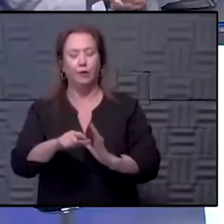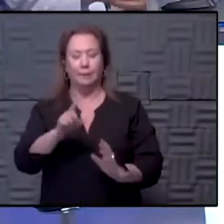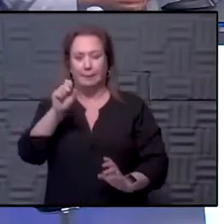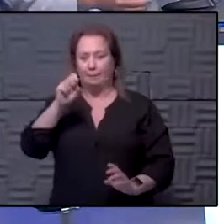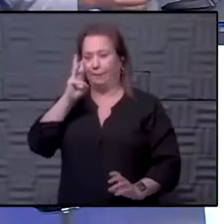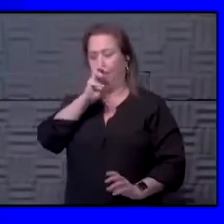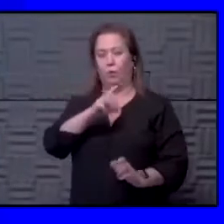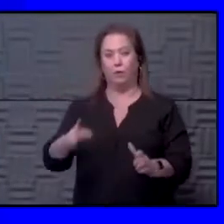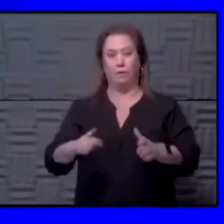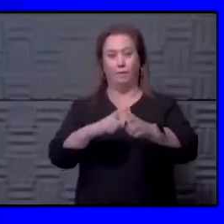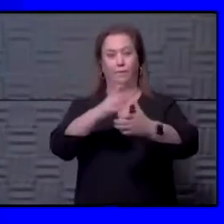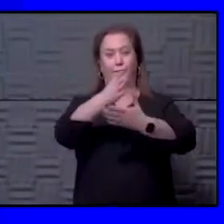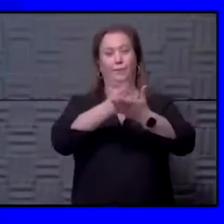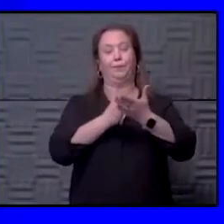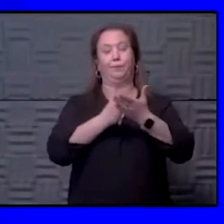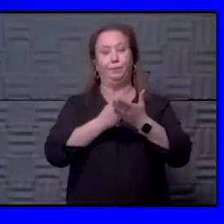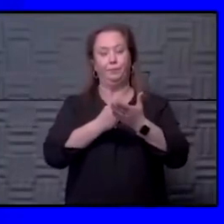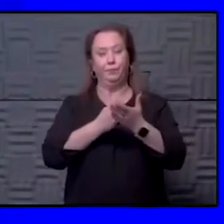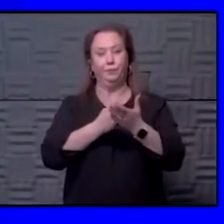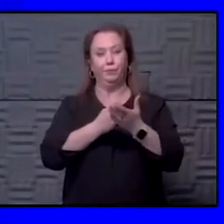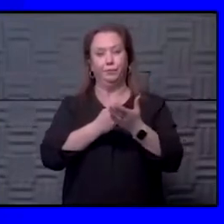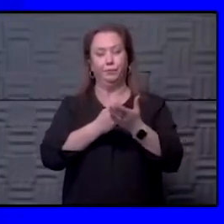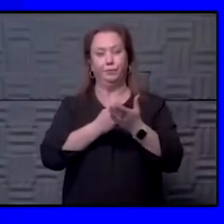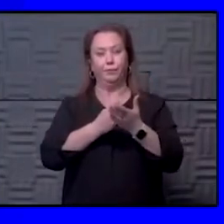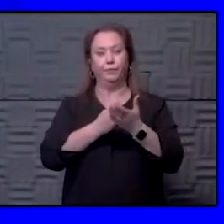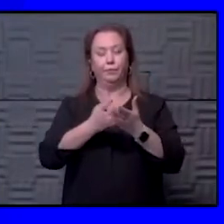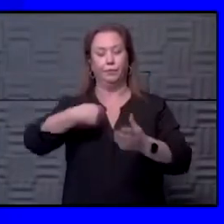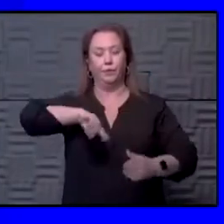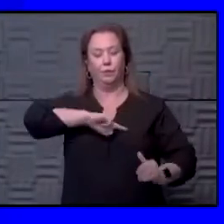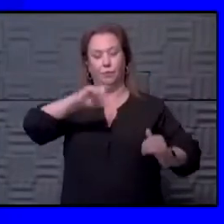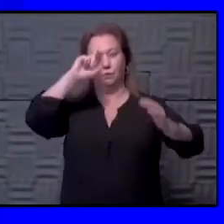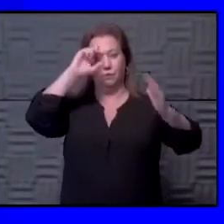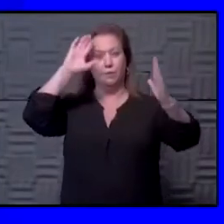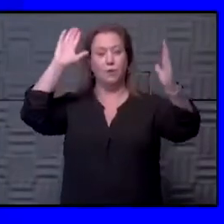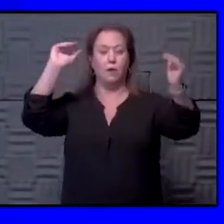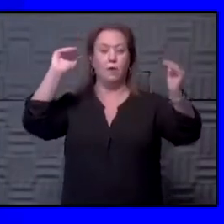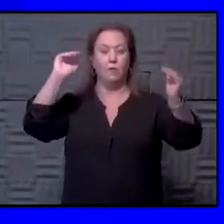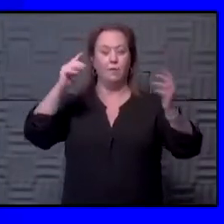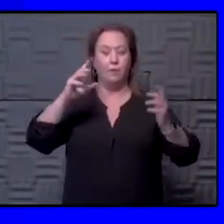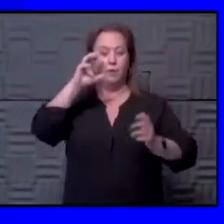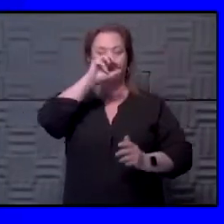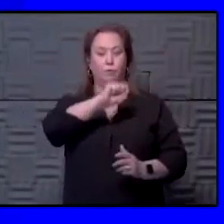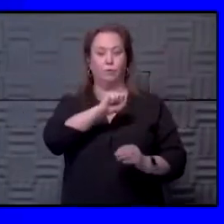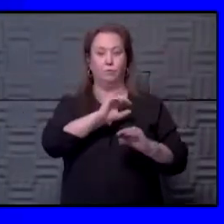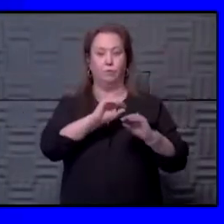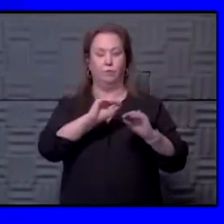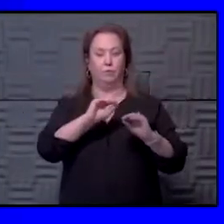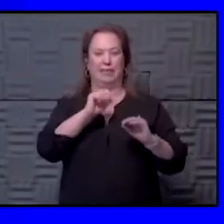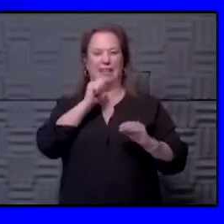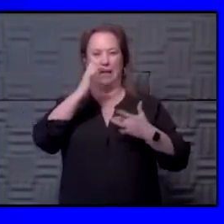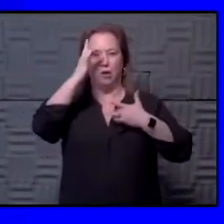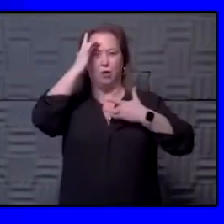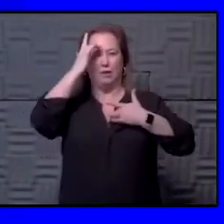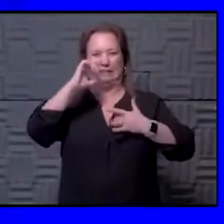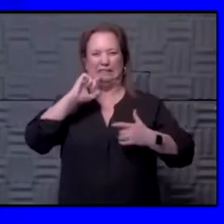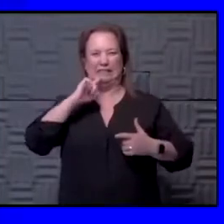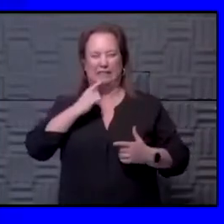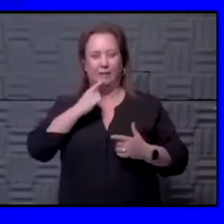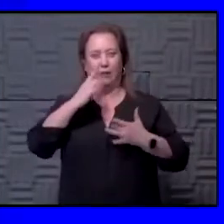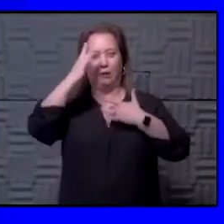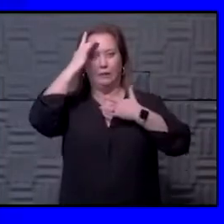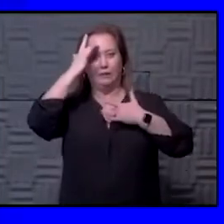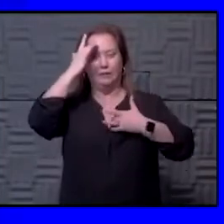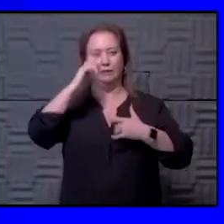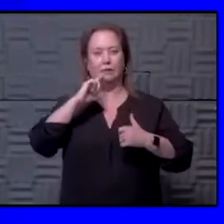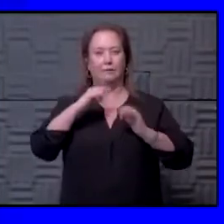The first part is certainly we would hope and assume that because you're not having as critical disease or severe disease